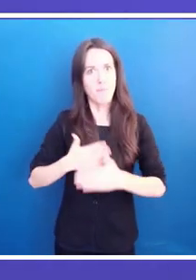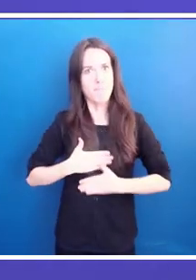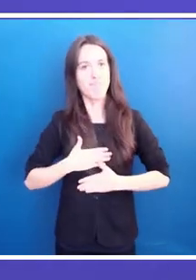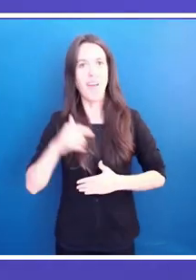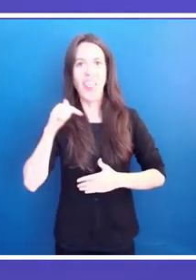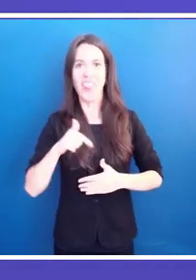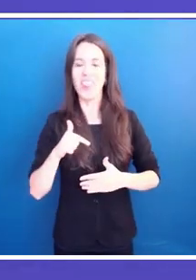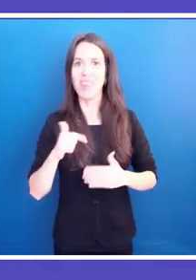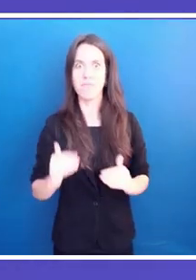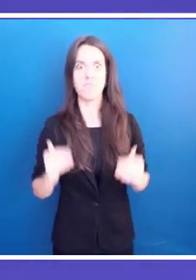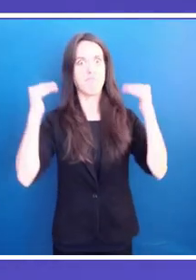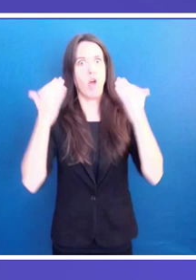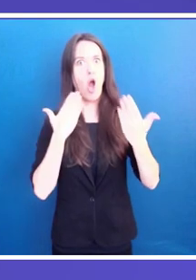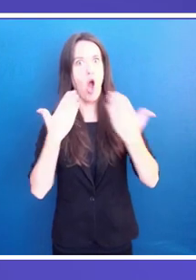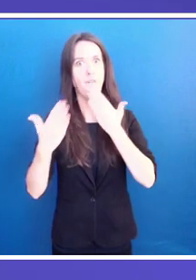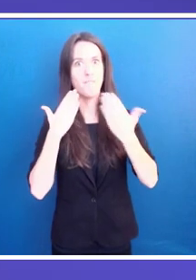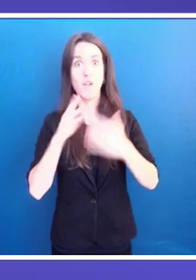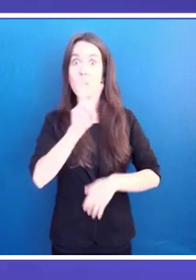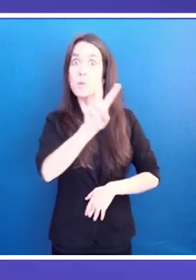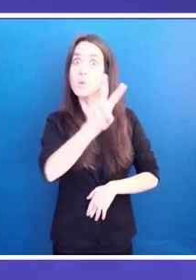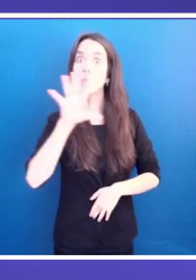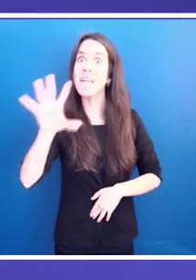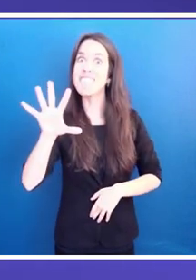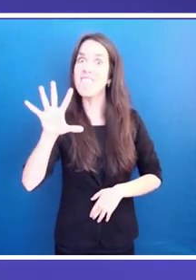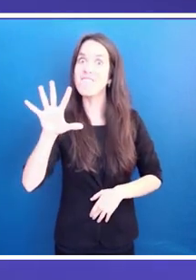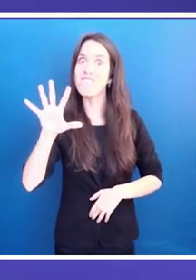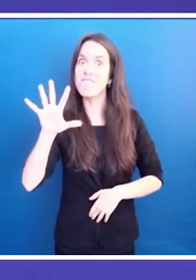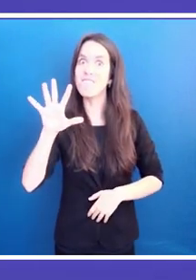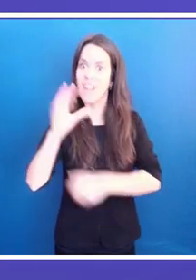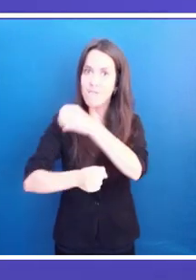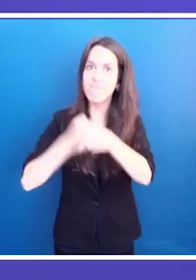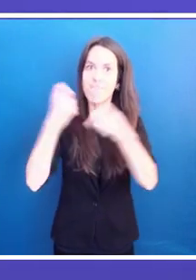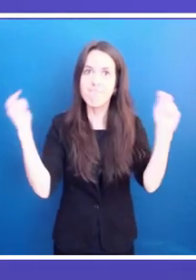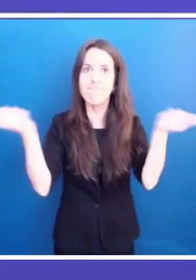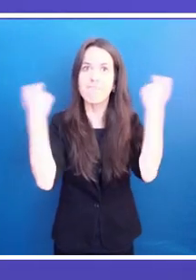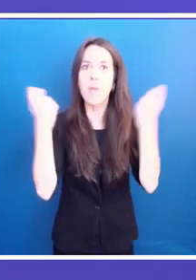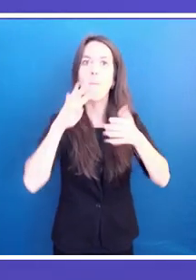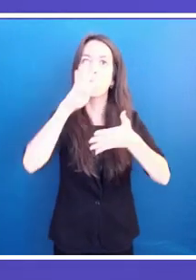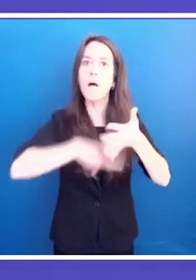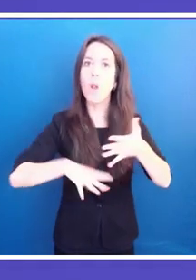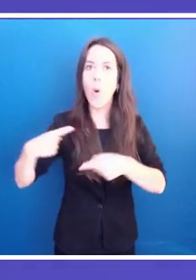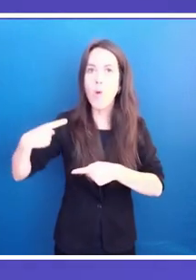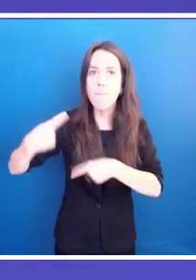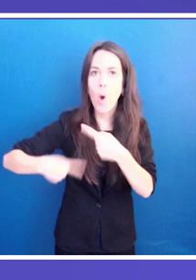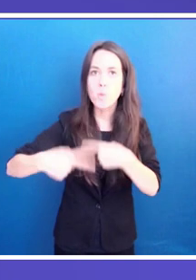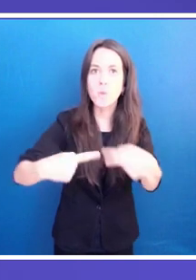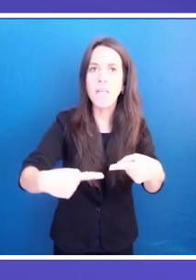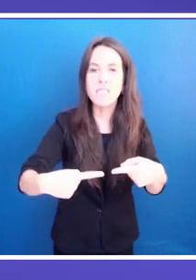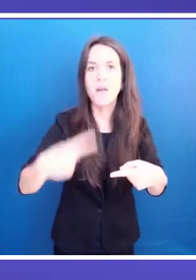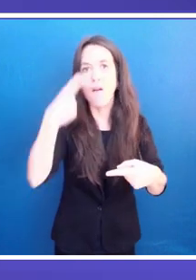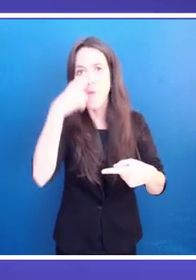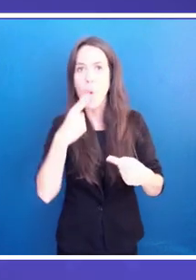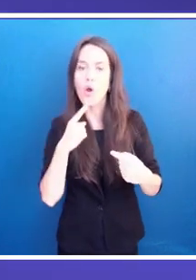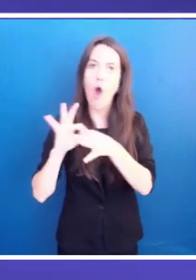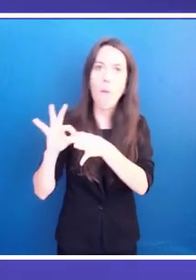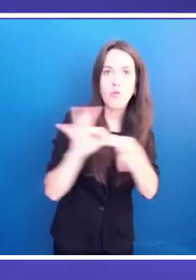of the 25th anniversary of the Barcelona process for cooperation and dialogue in between